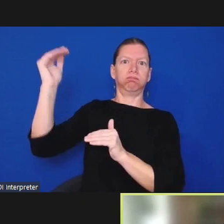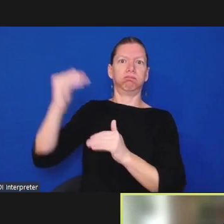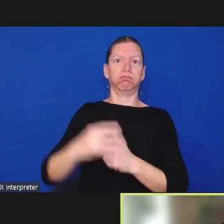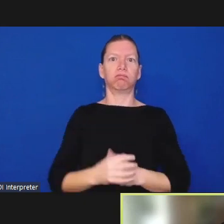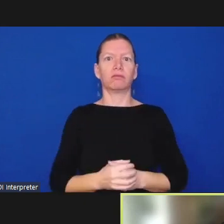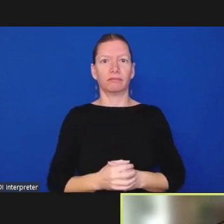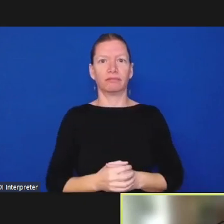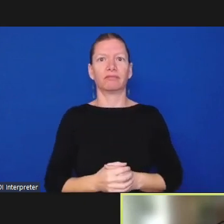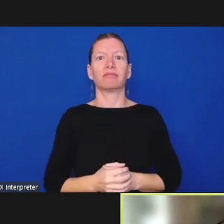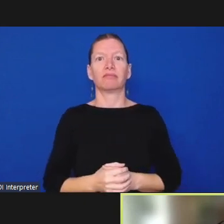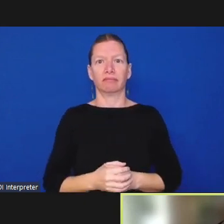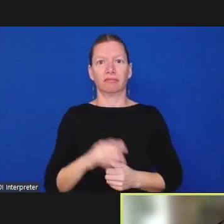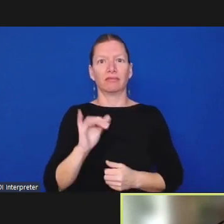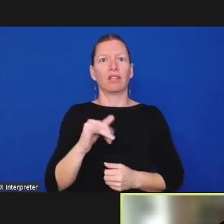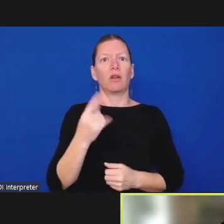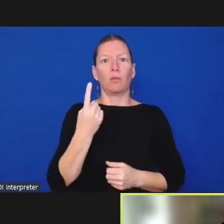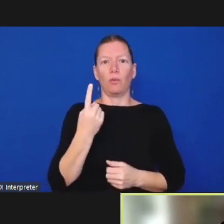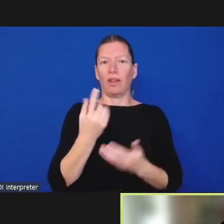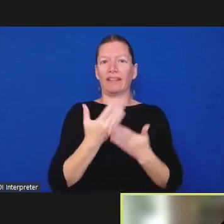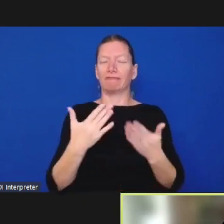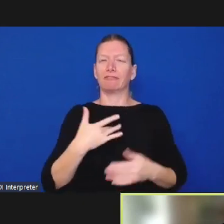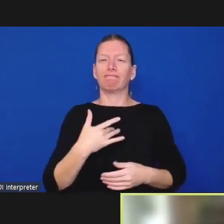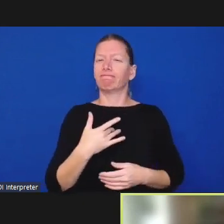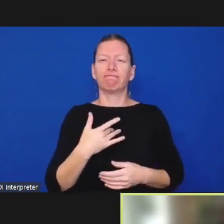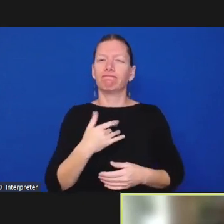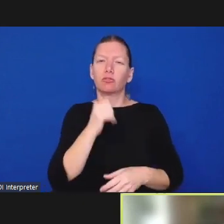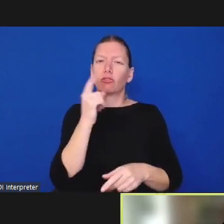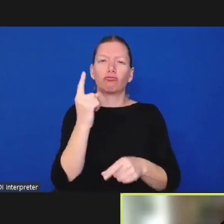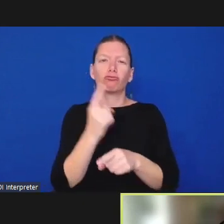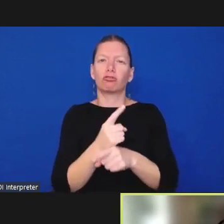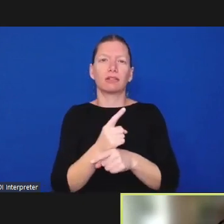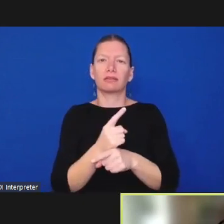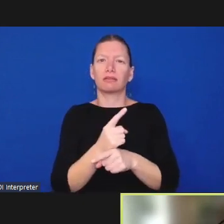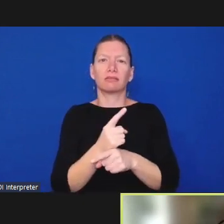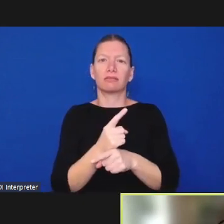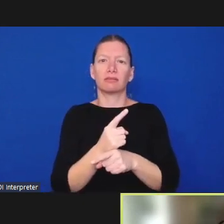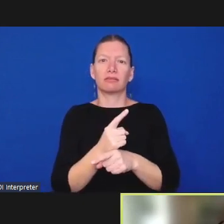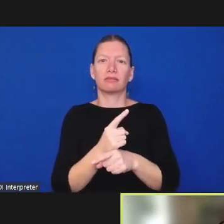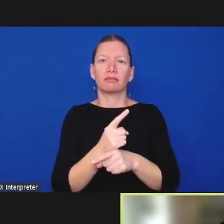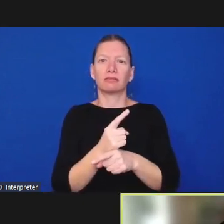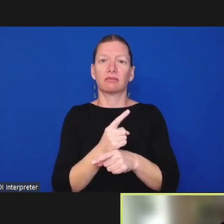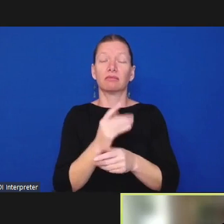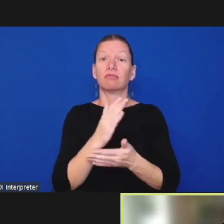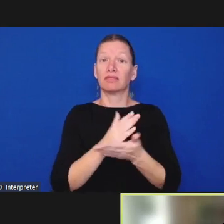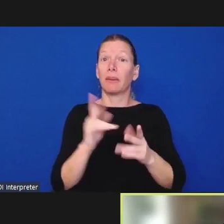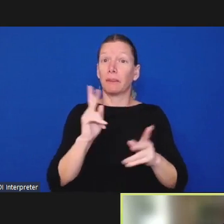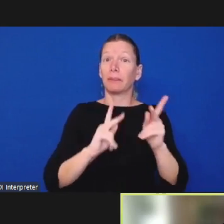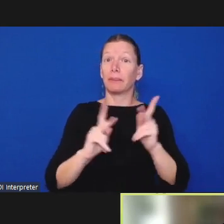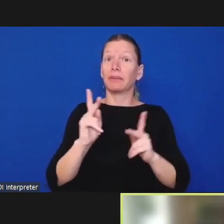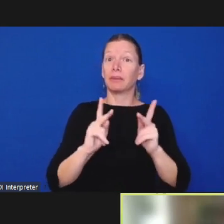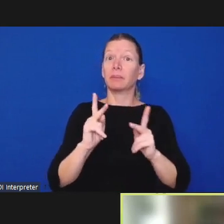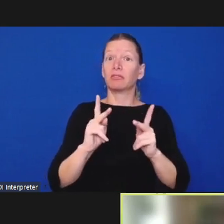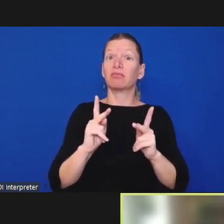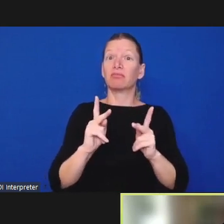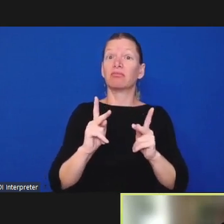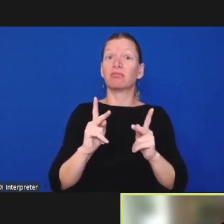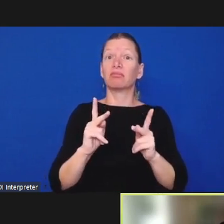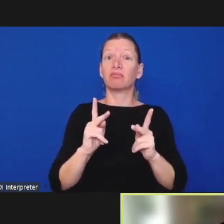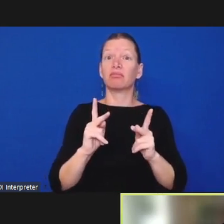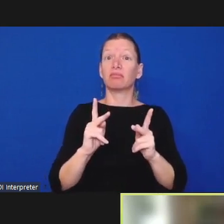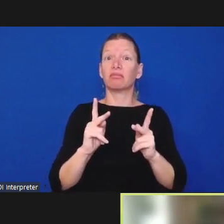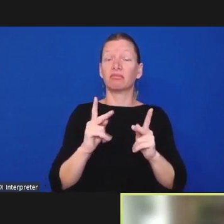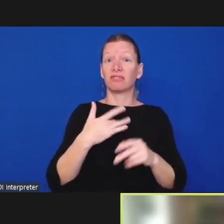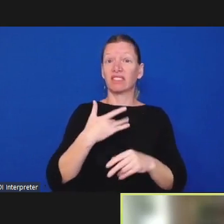uh there are people who would like the police disarmed but nevertheless there are people uh who need that